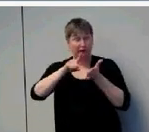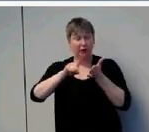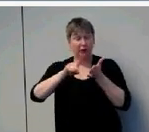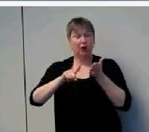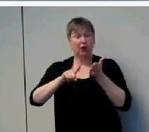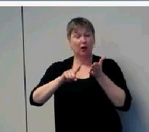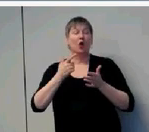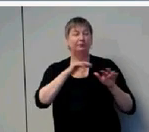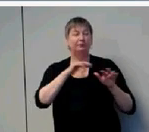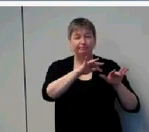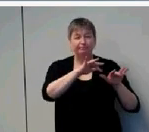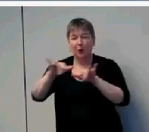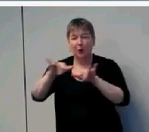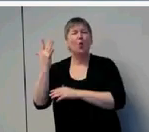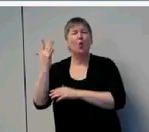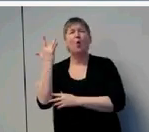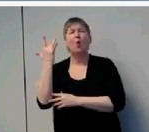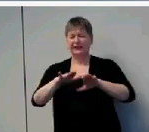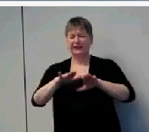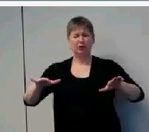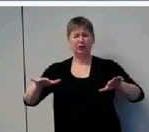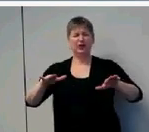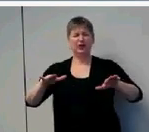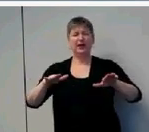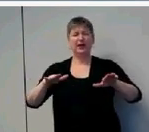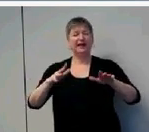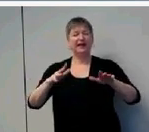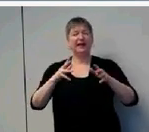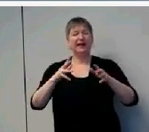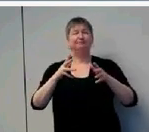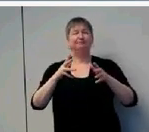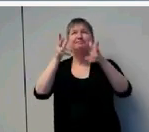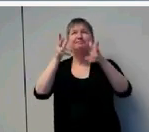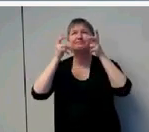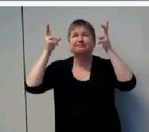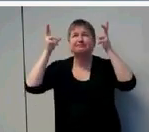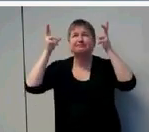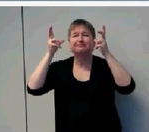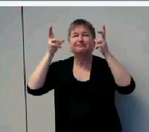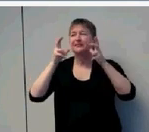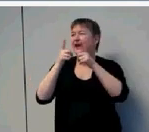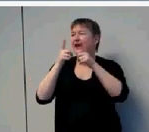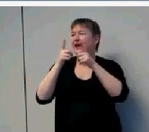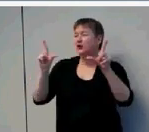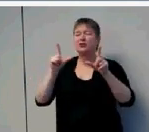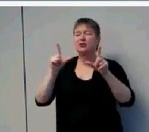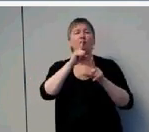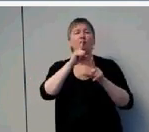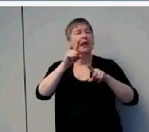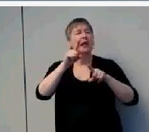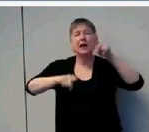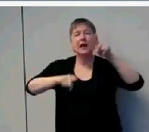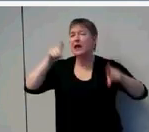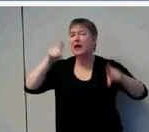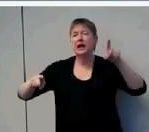access to spoken language input to the language spoken around them? And why